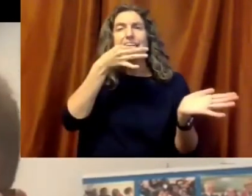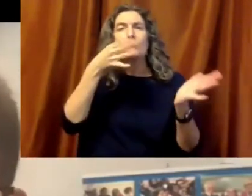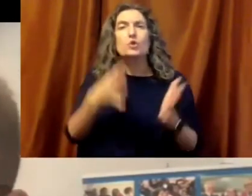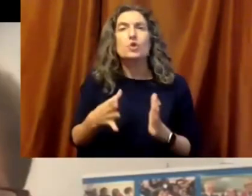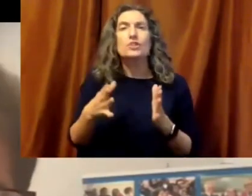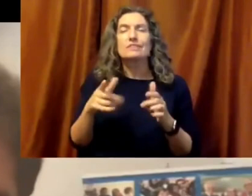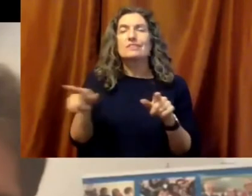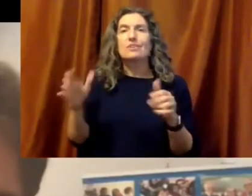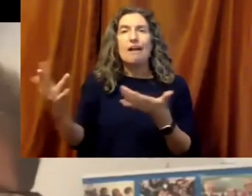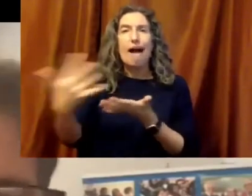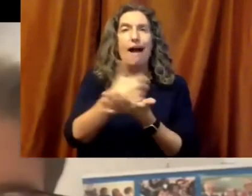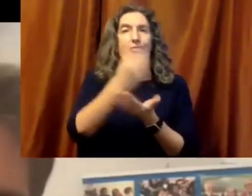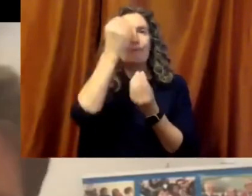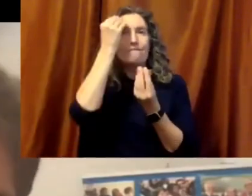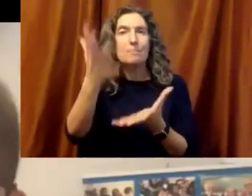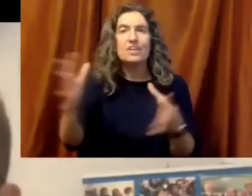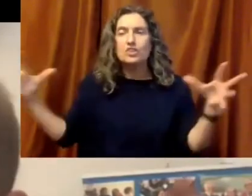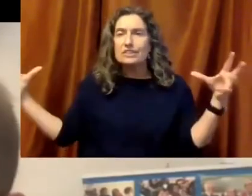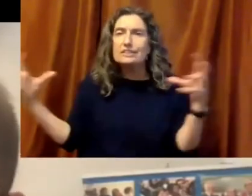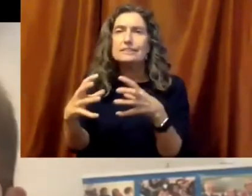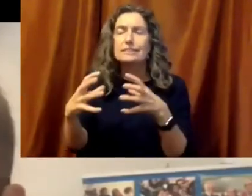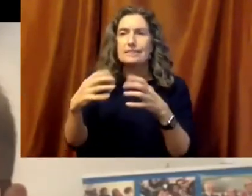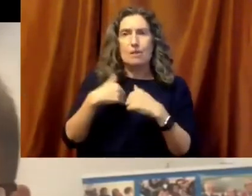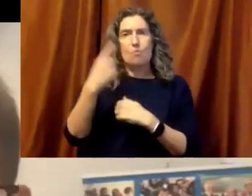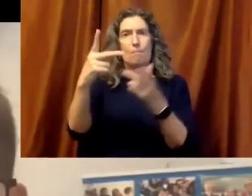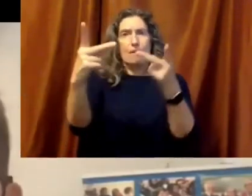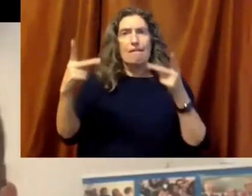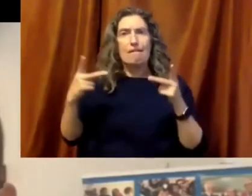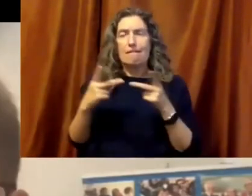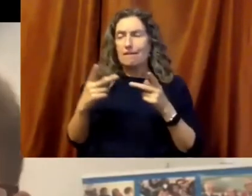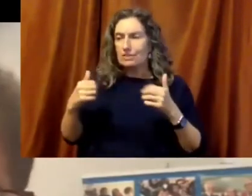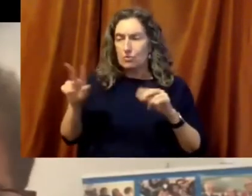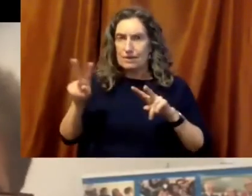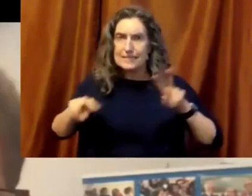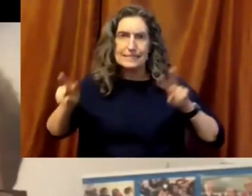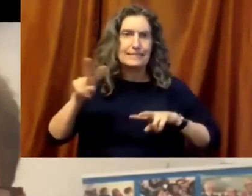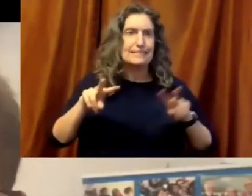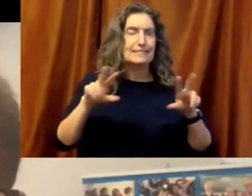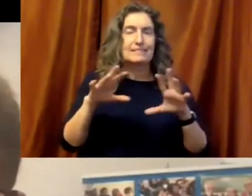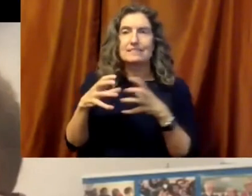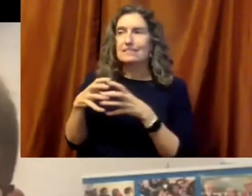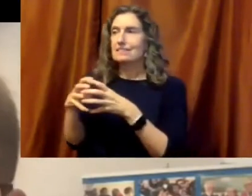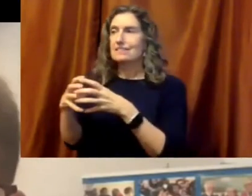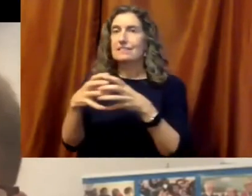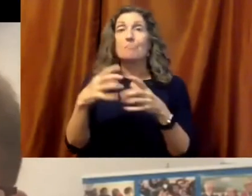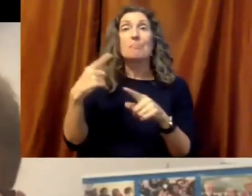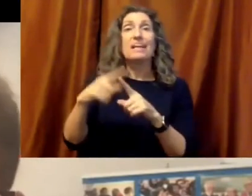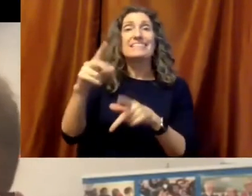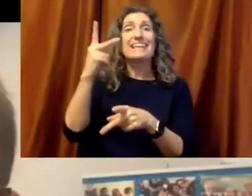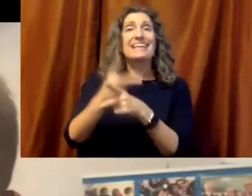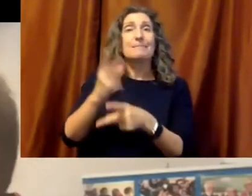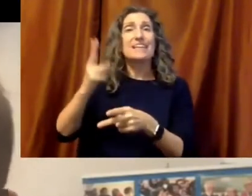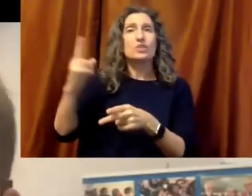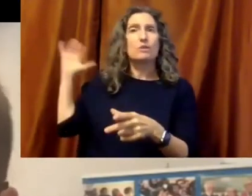expertise, you were describing the international statistical bodies and others. And we also need to make sure that